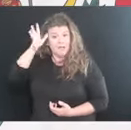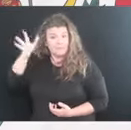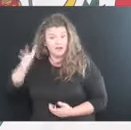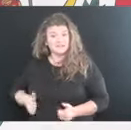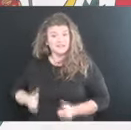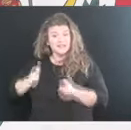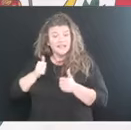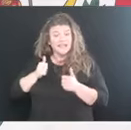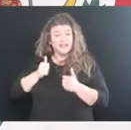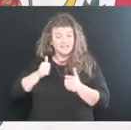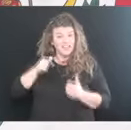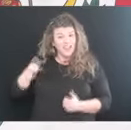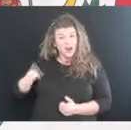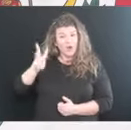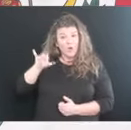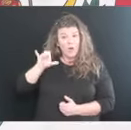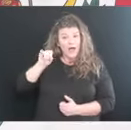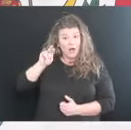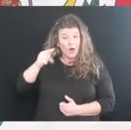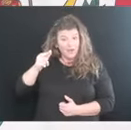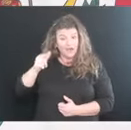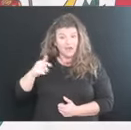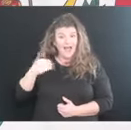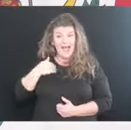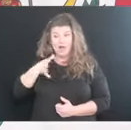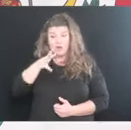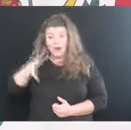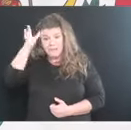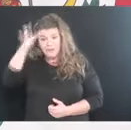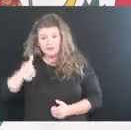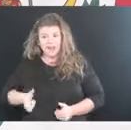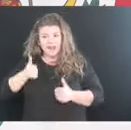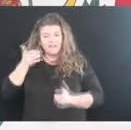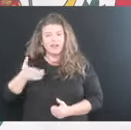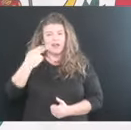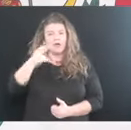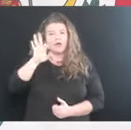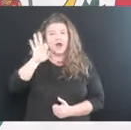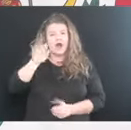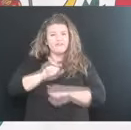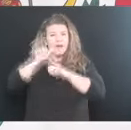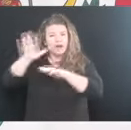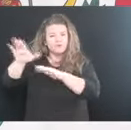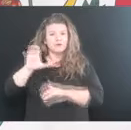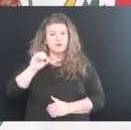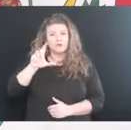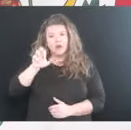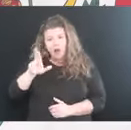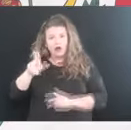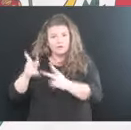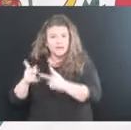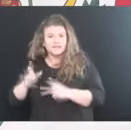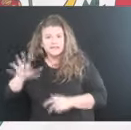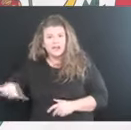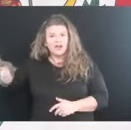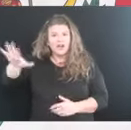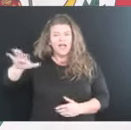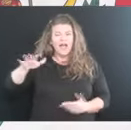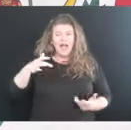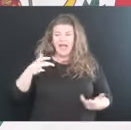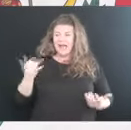Copperston. My other set of grandparents lived on Huff Mountain. And uh and to think